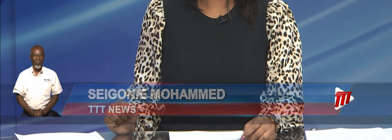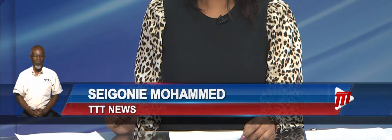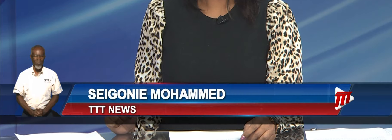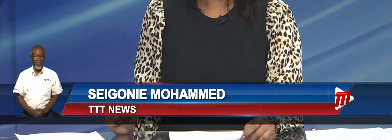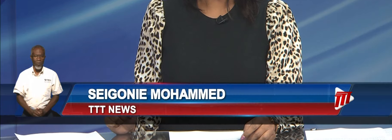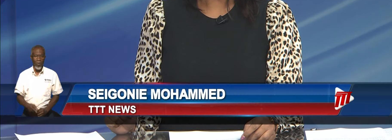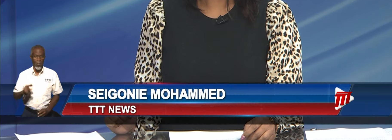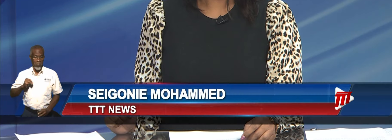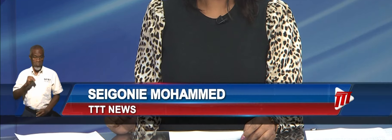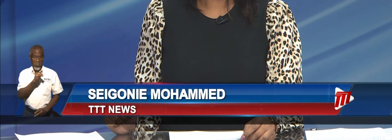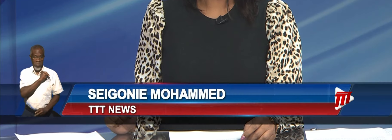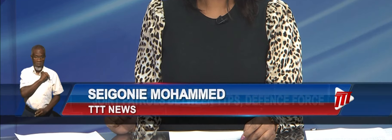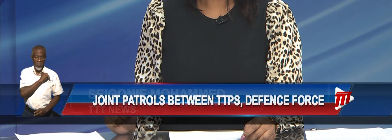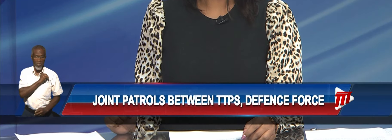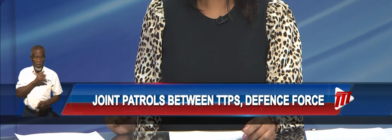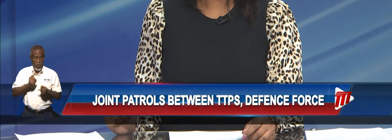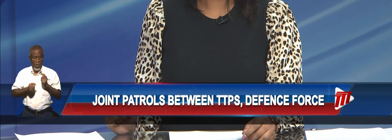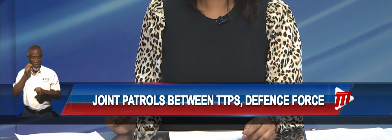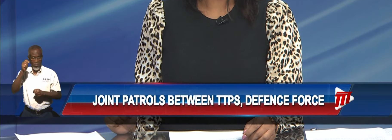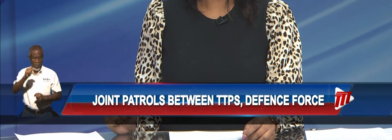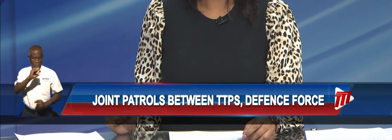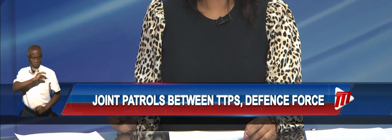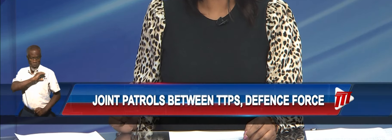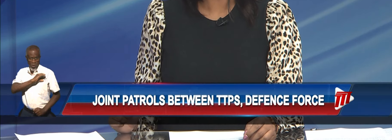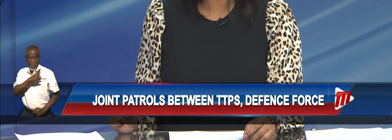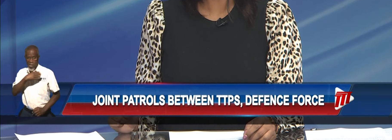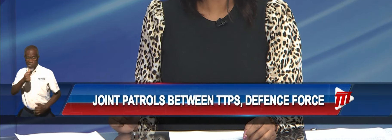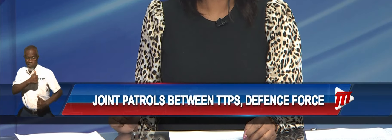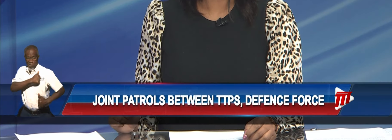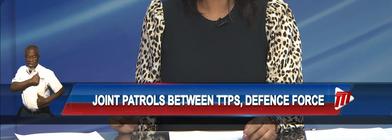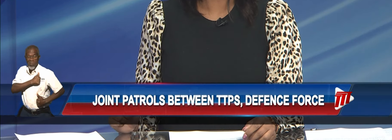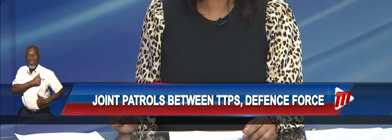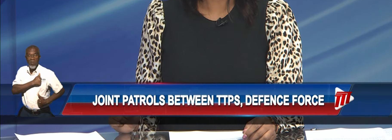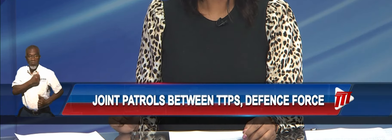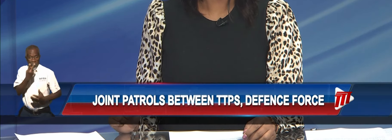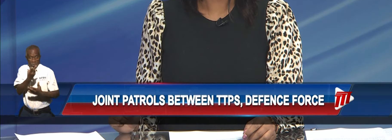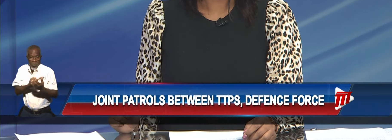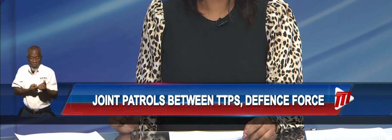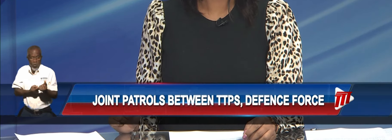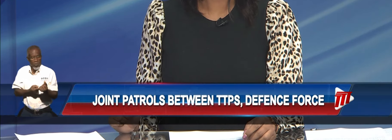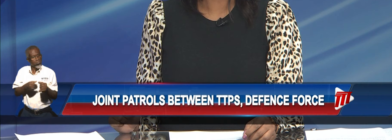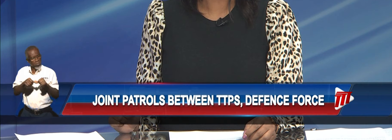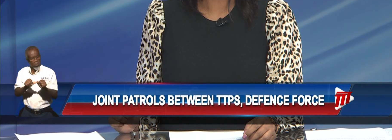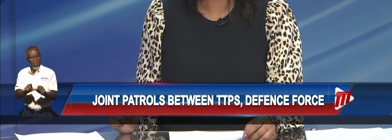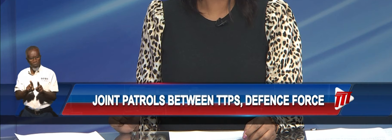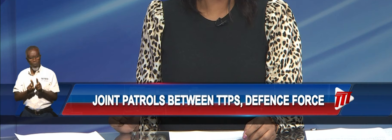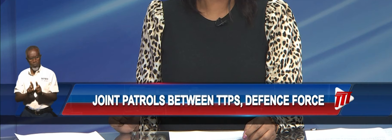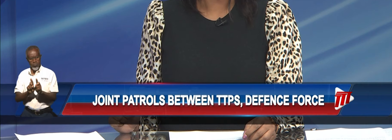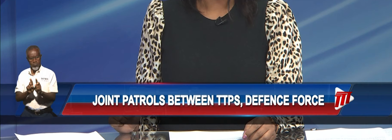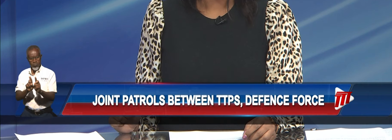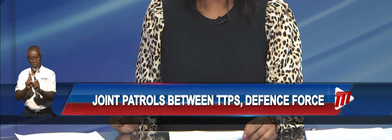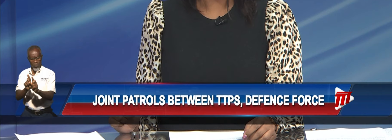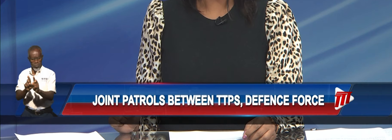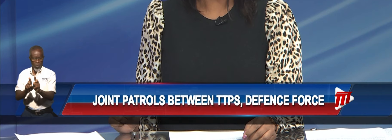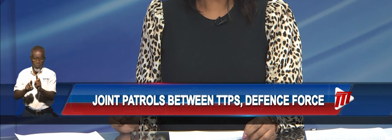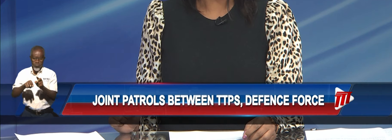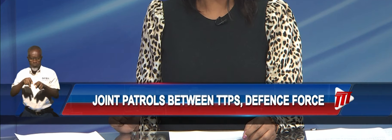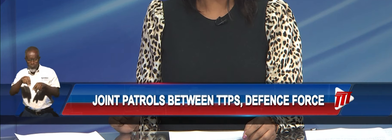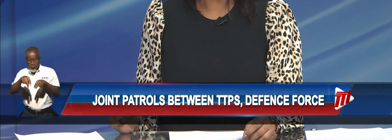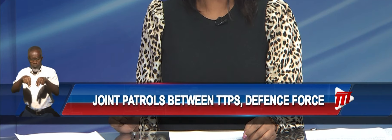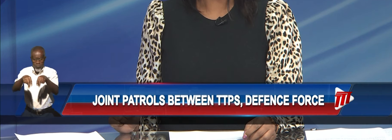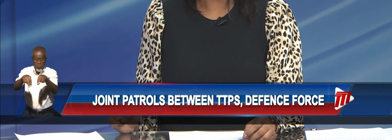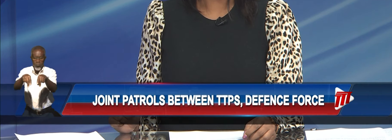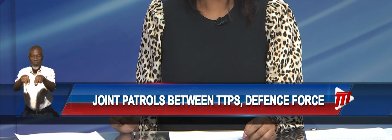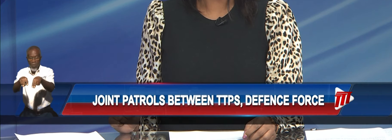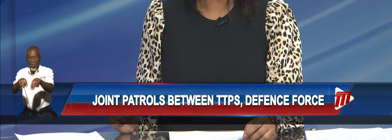Members of the Trinidad and Tobago Police Service and the Trinidad and Tobago Defense Force are currently conducting joint patrols. This was